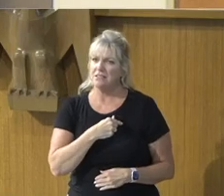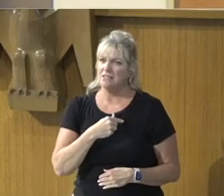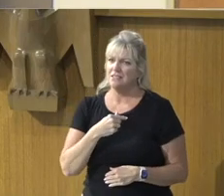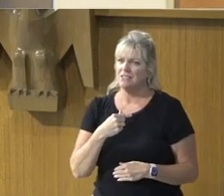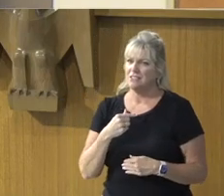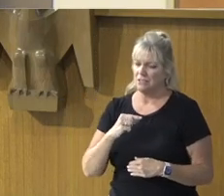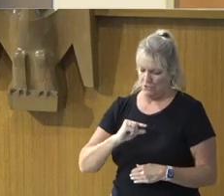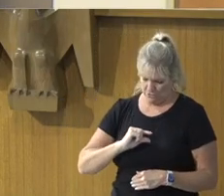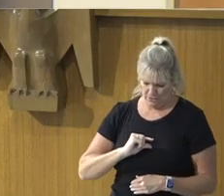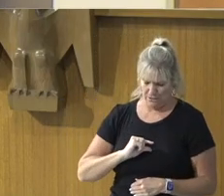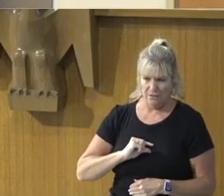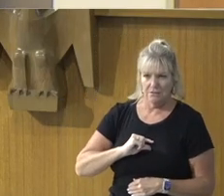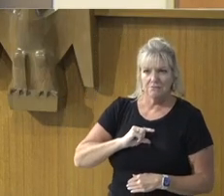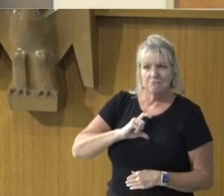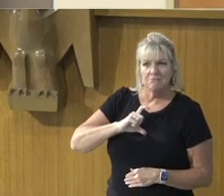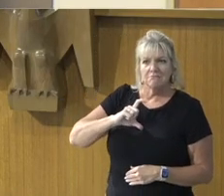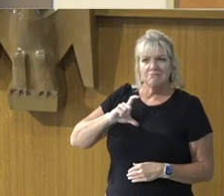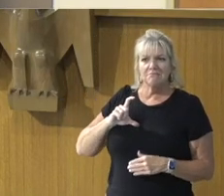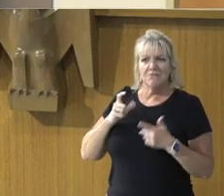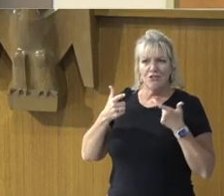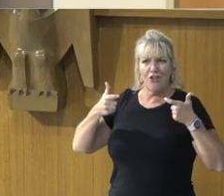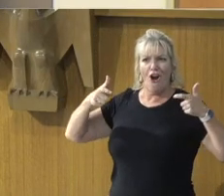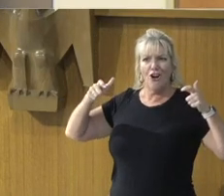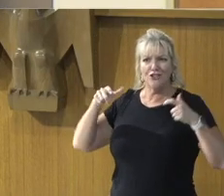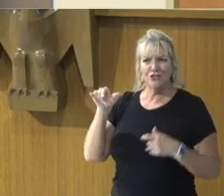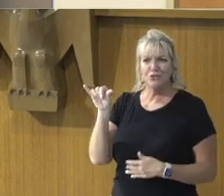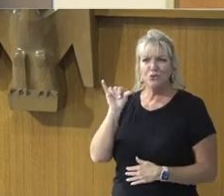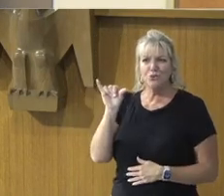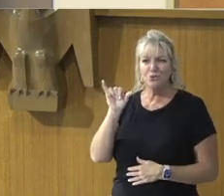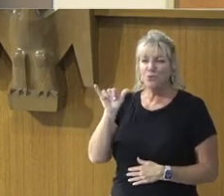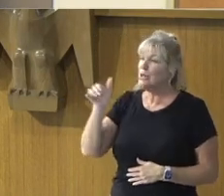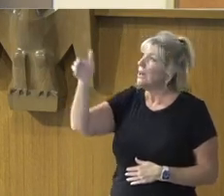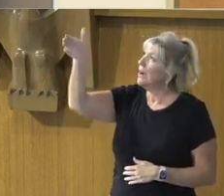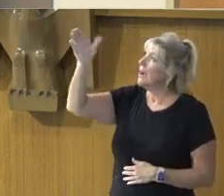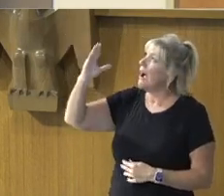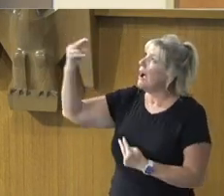Opinion, Of ourselves, God sees us, Through the,